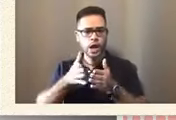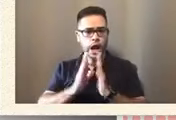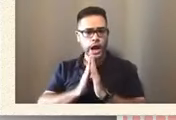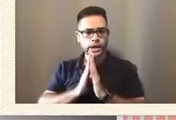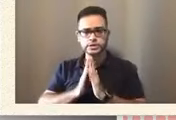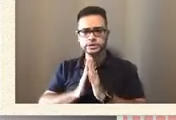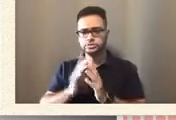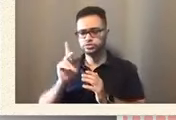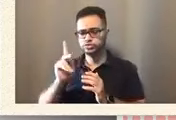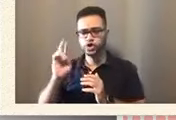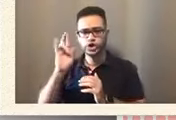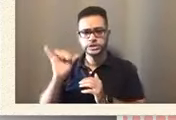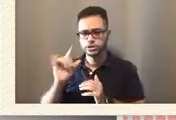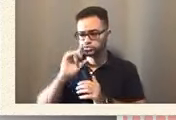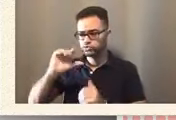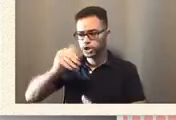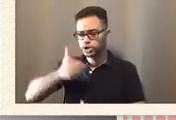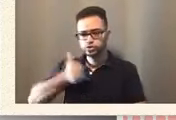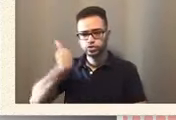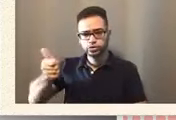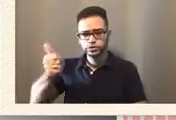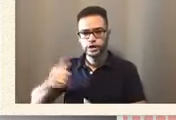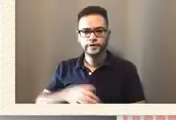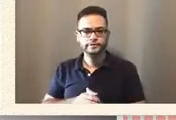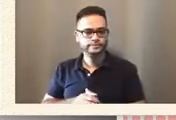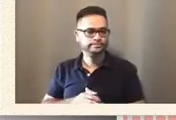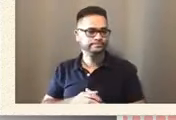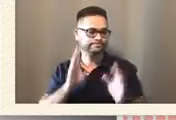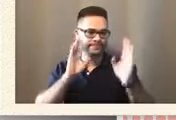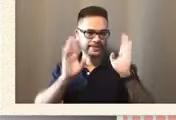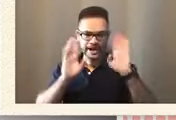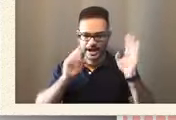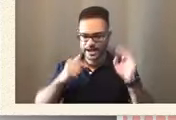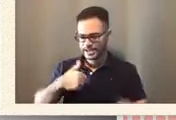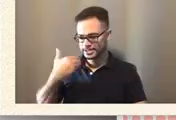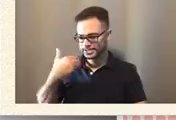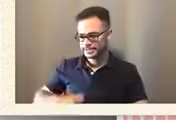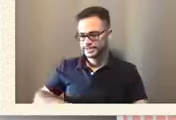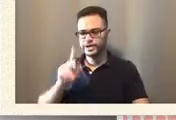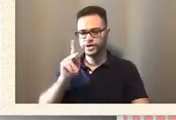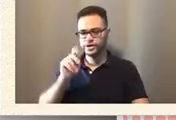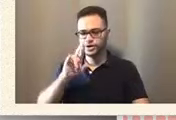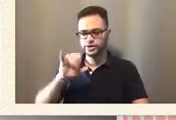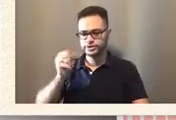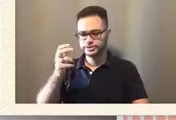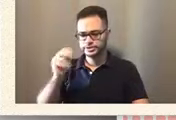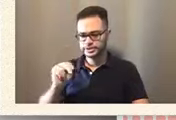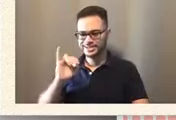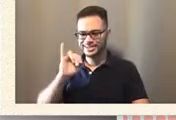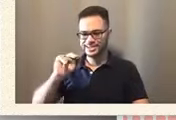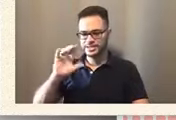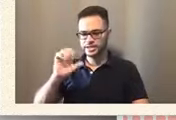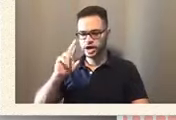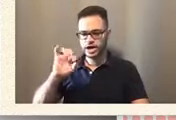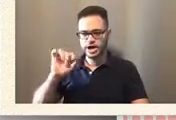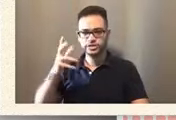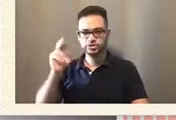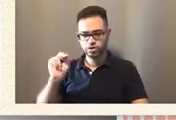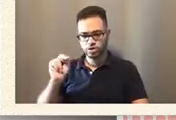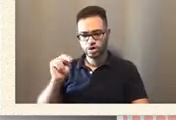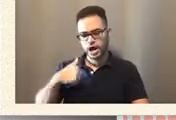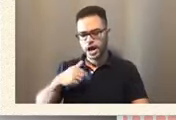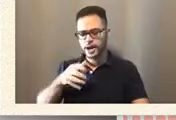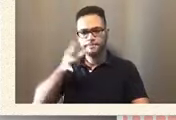yourself. Hi guys. I'm Kirstie's Encarnacion. I am the parent of an awesome, well, two awesome kids.